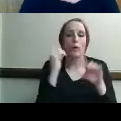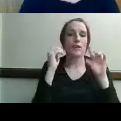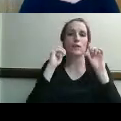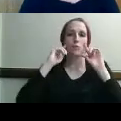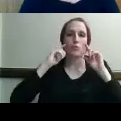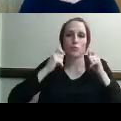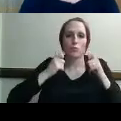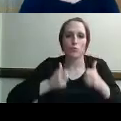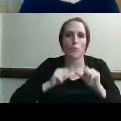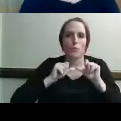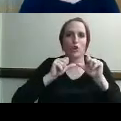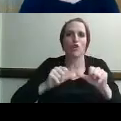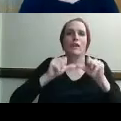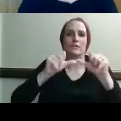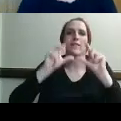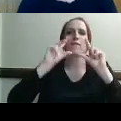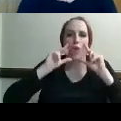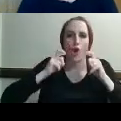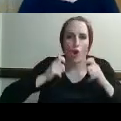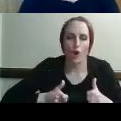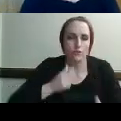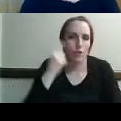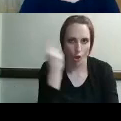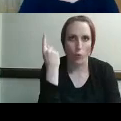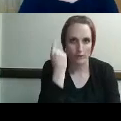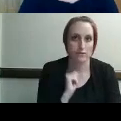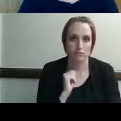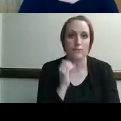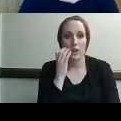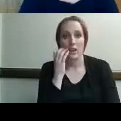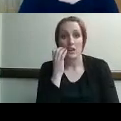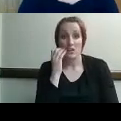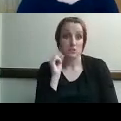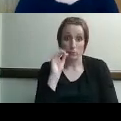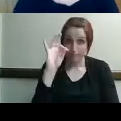from that same uh oh then yes okay i saw it then yes